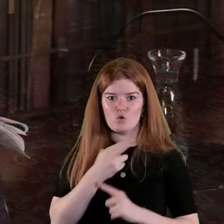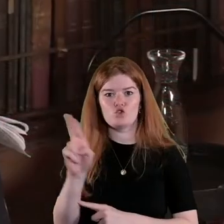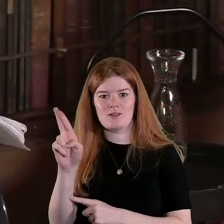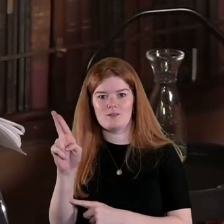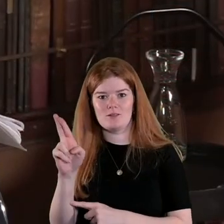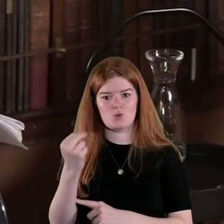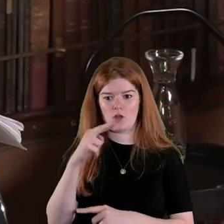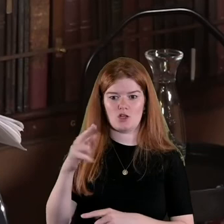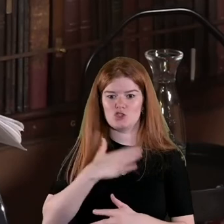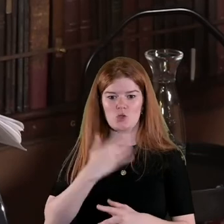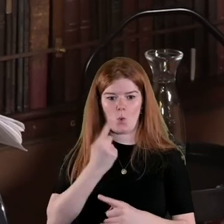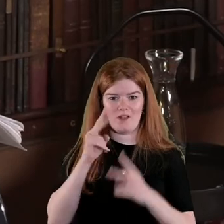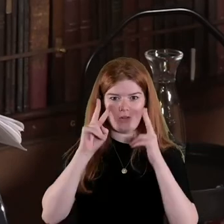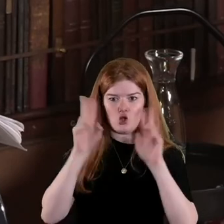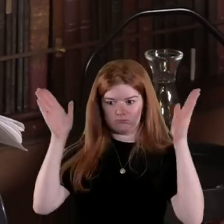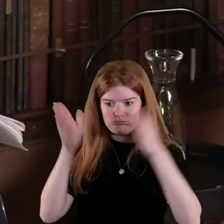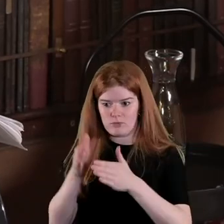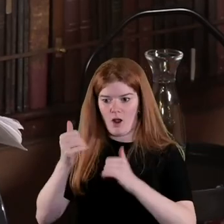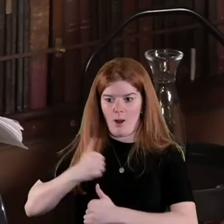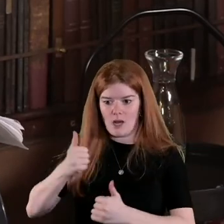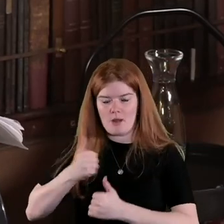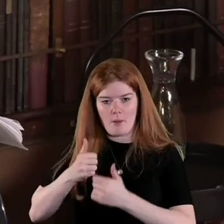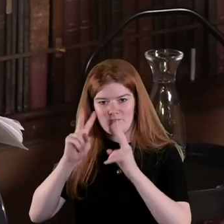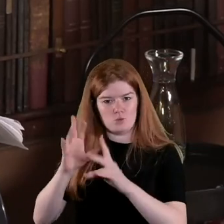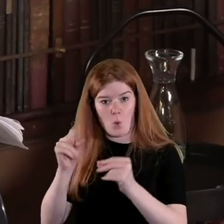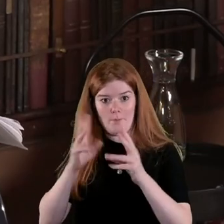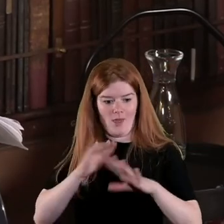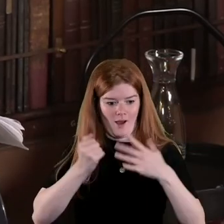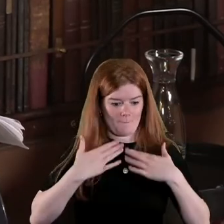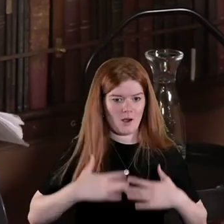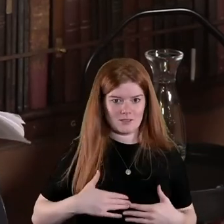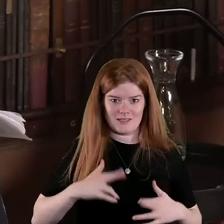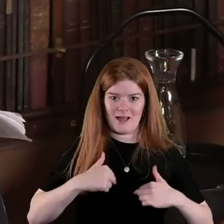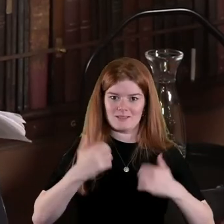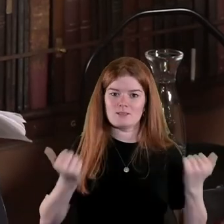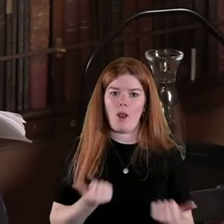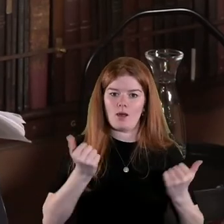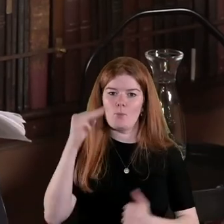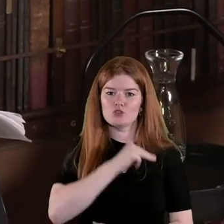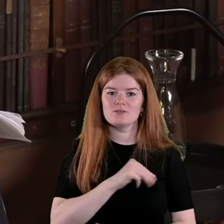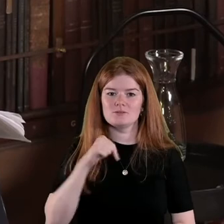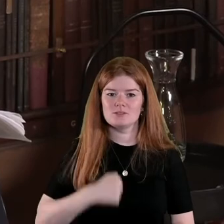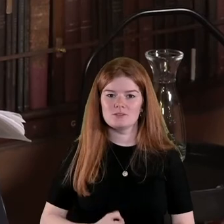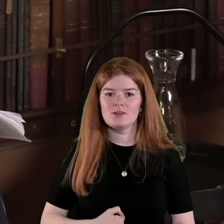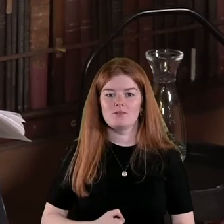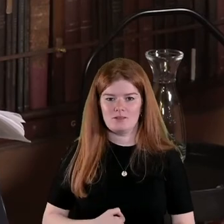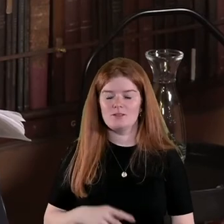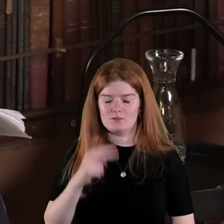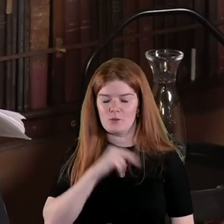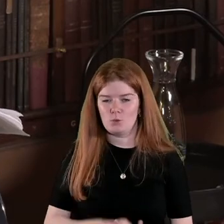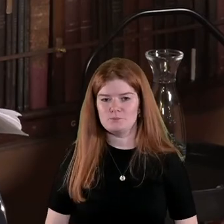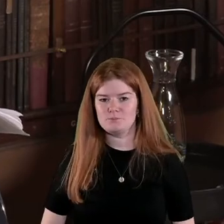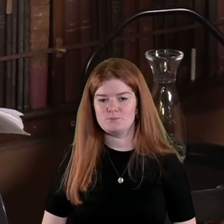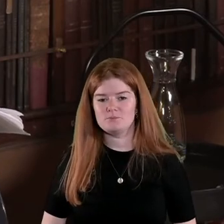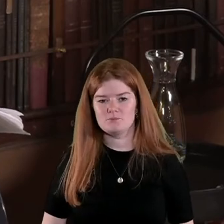from that kind of you know narrow military interpretation so the symbolic importance of that I think is very important